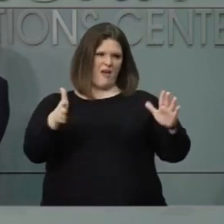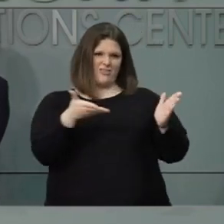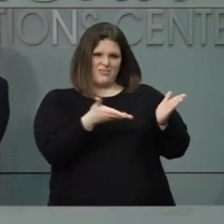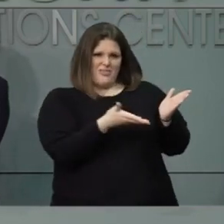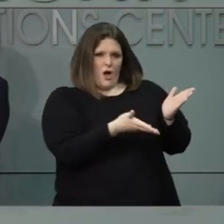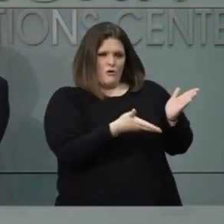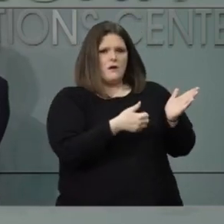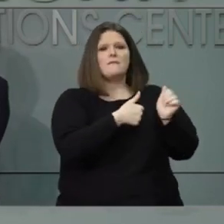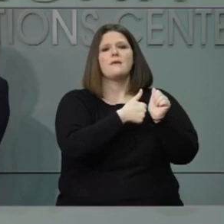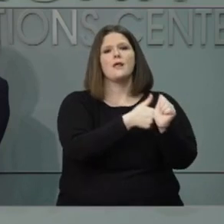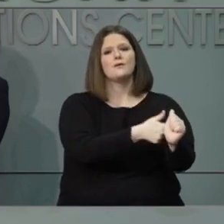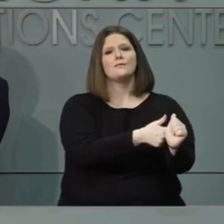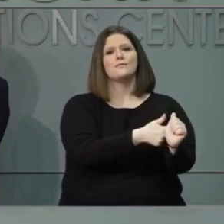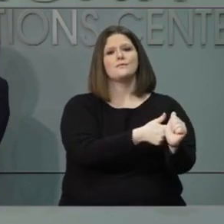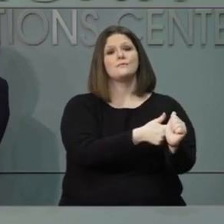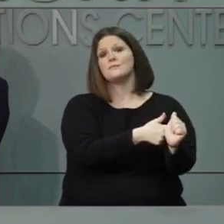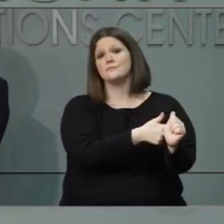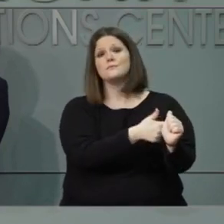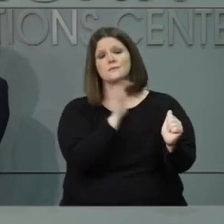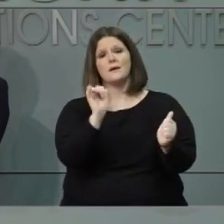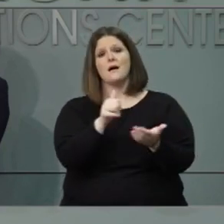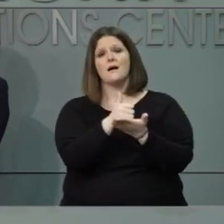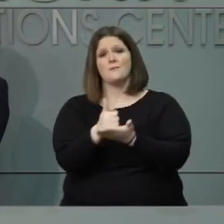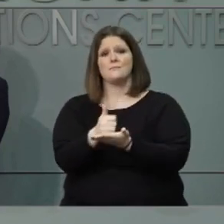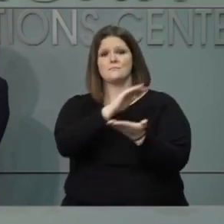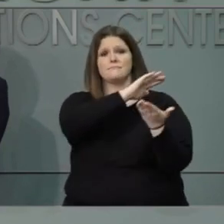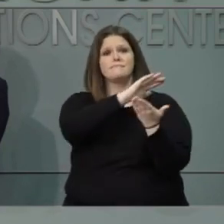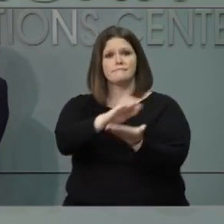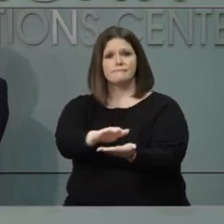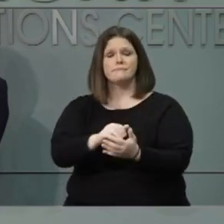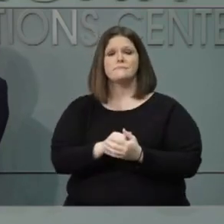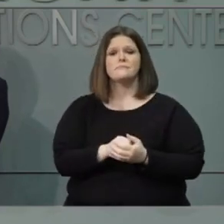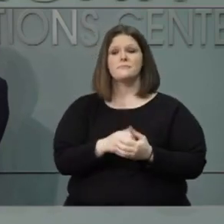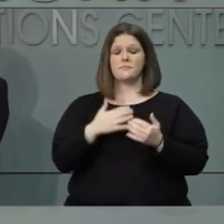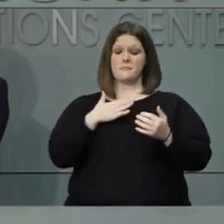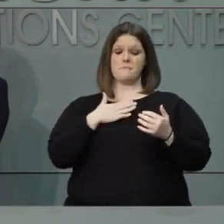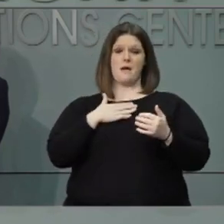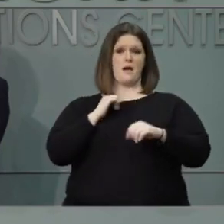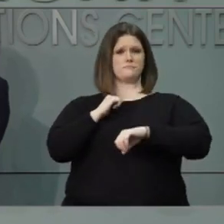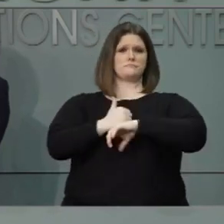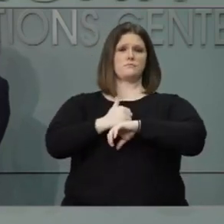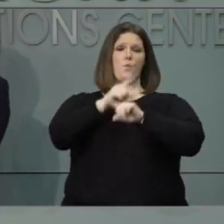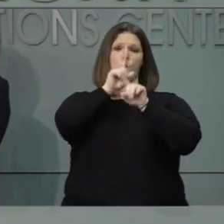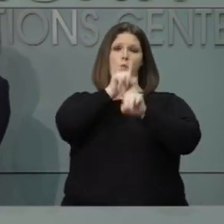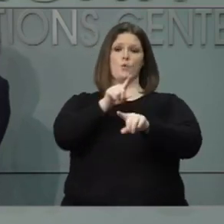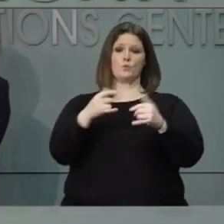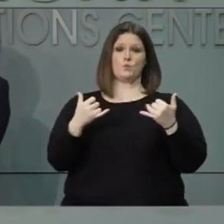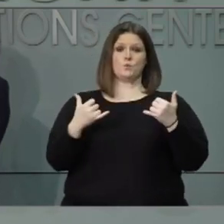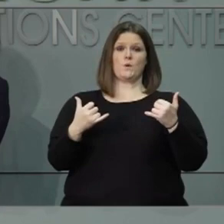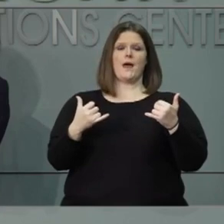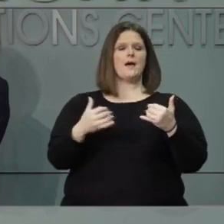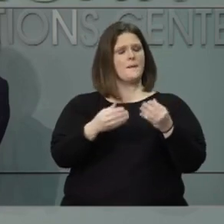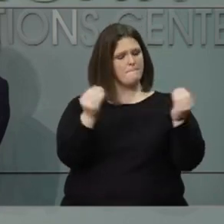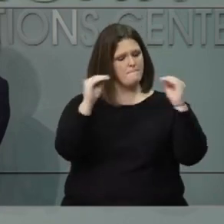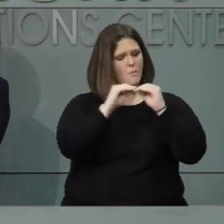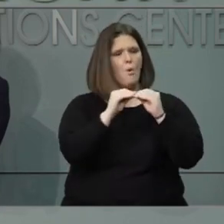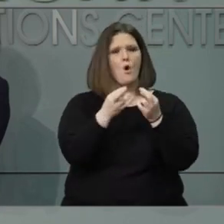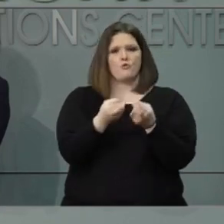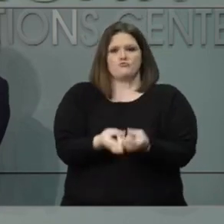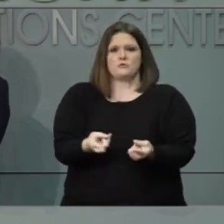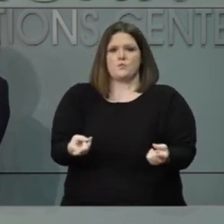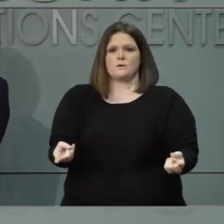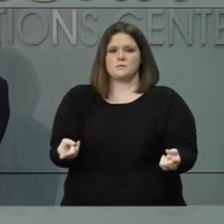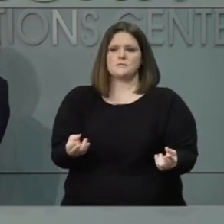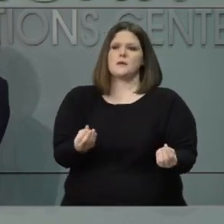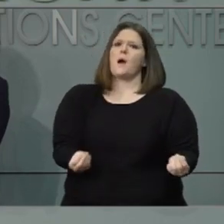This order today helps to strengthen those and helps to provide more resources in getting more